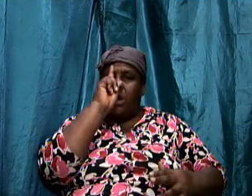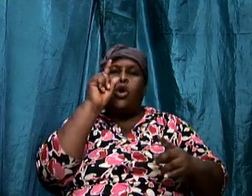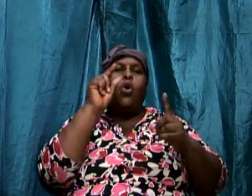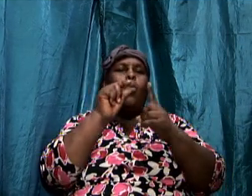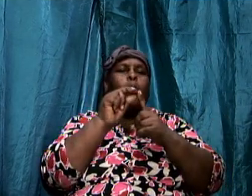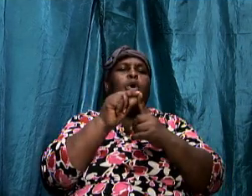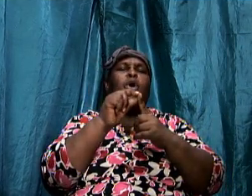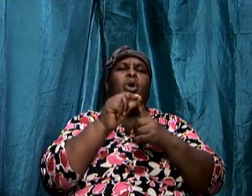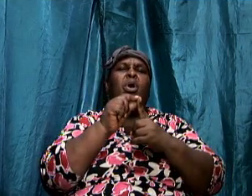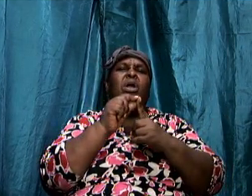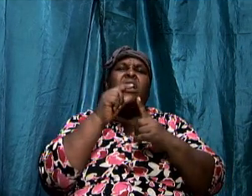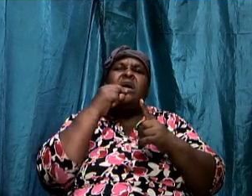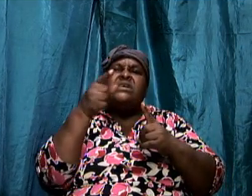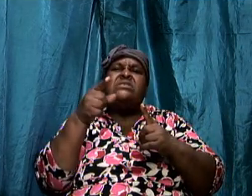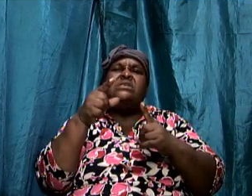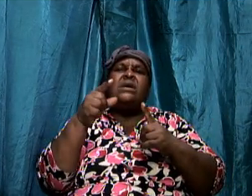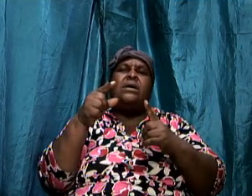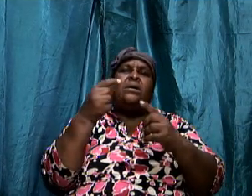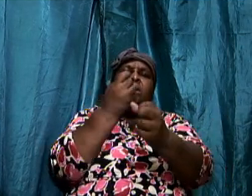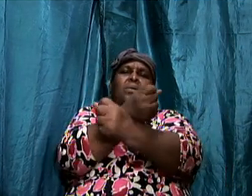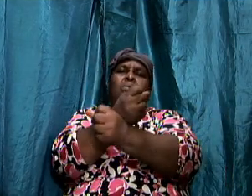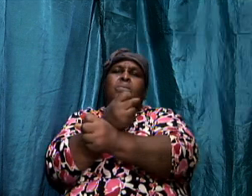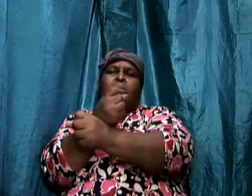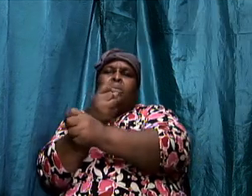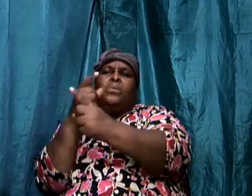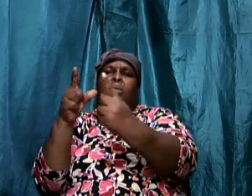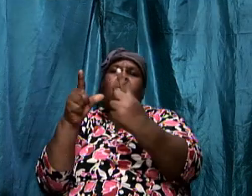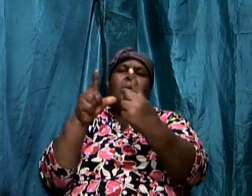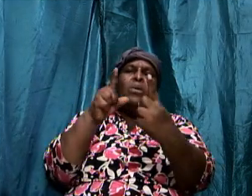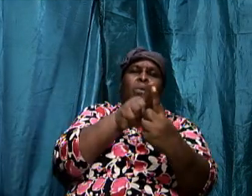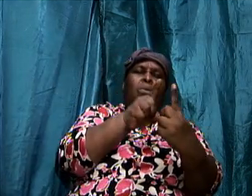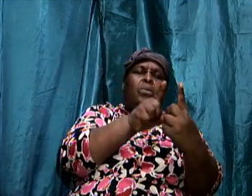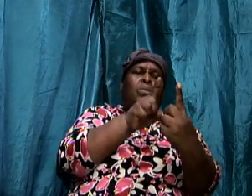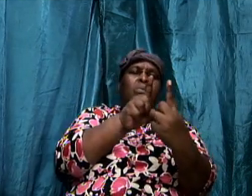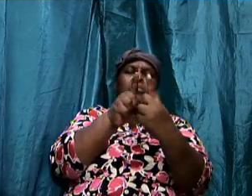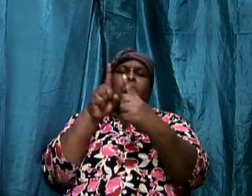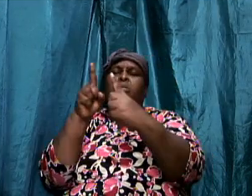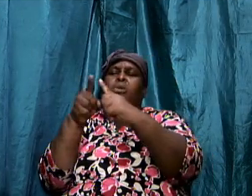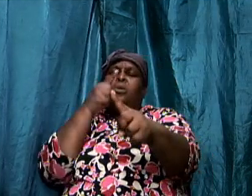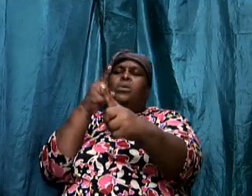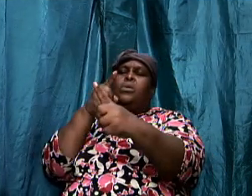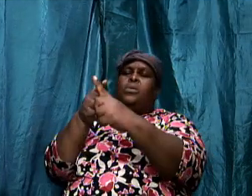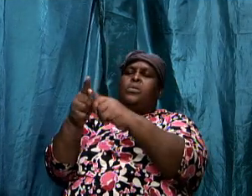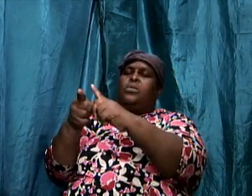wrestling a hand-to-hand combat a hand-to-hand fight